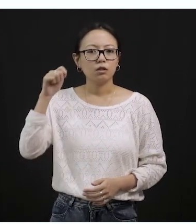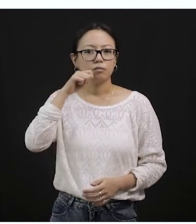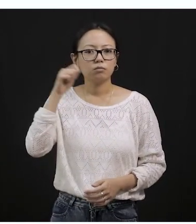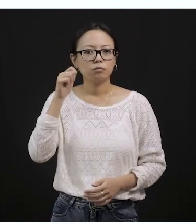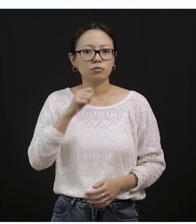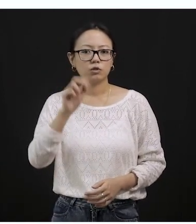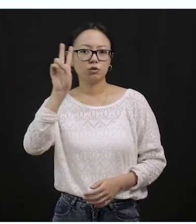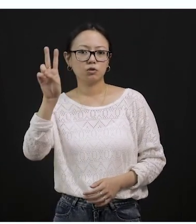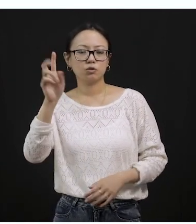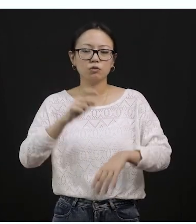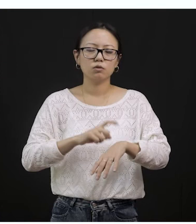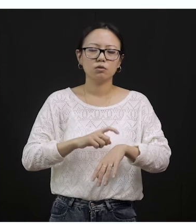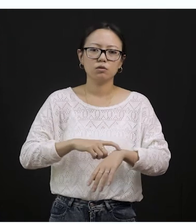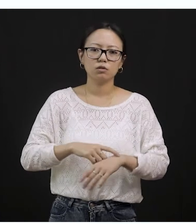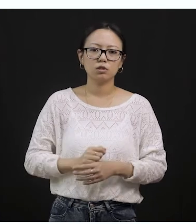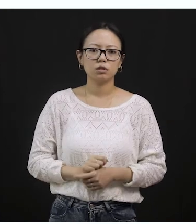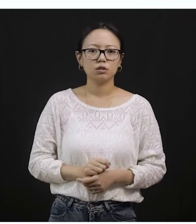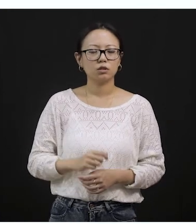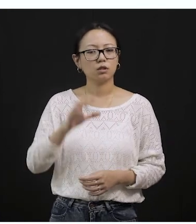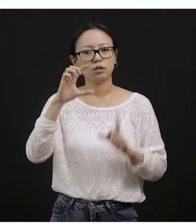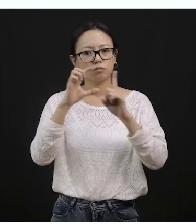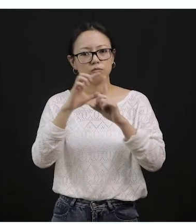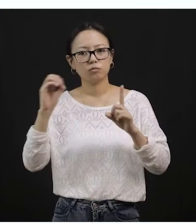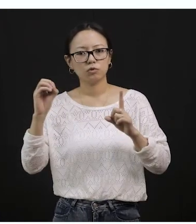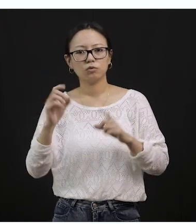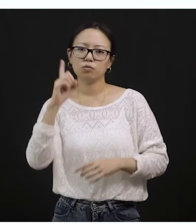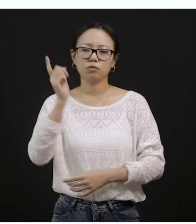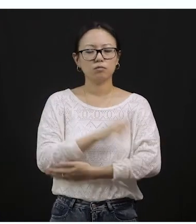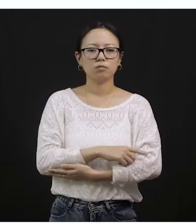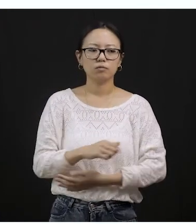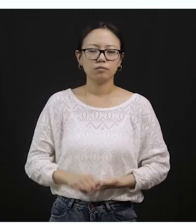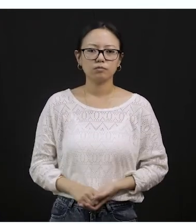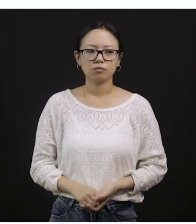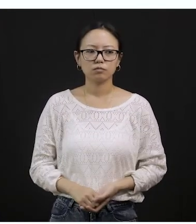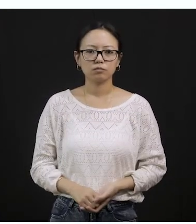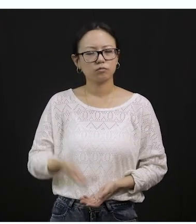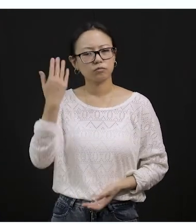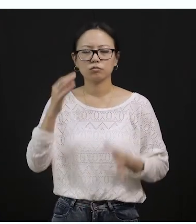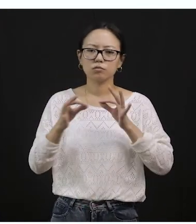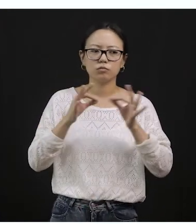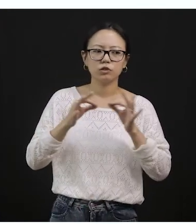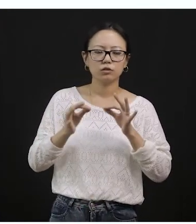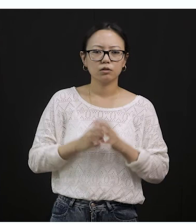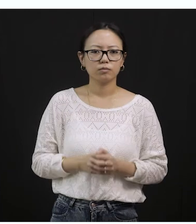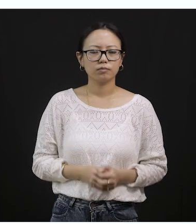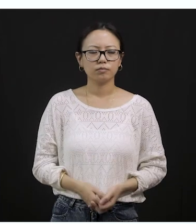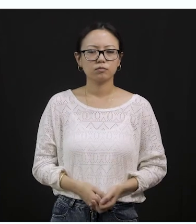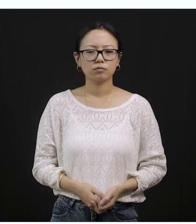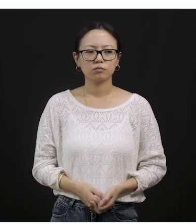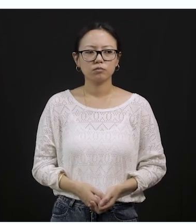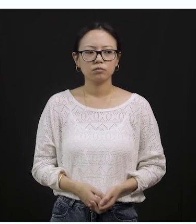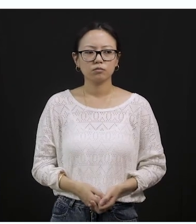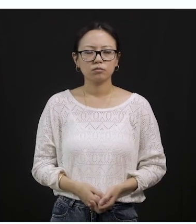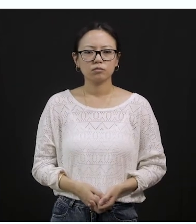the six good habits that you and I can follow and which I've already explained it to you all. Right? Okay. Now here, another